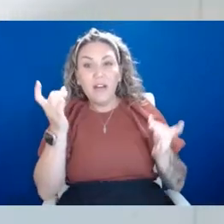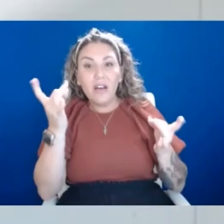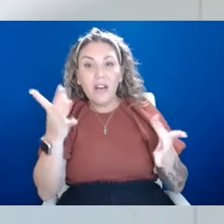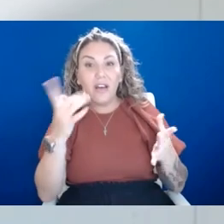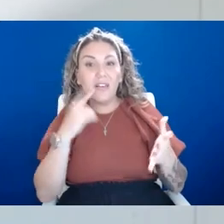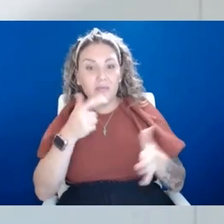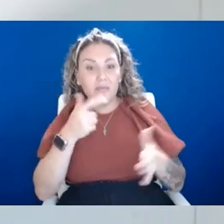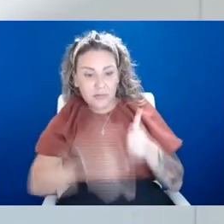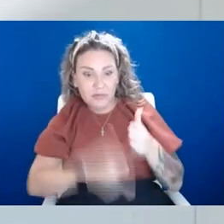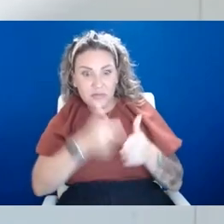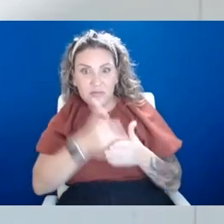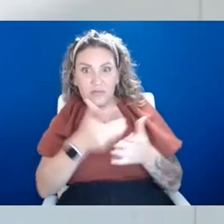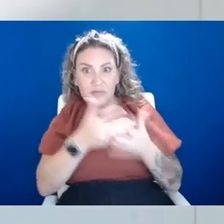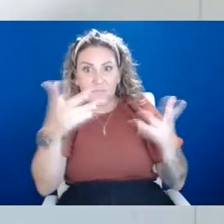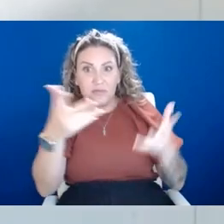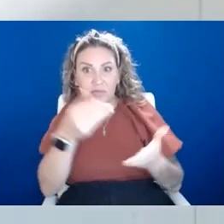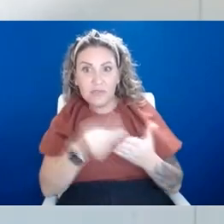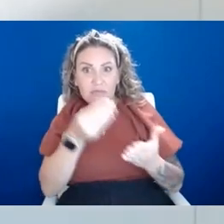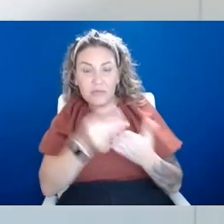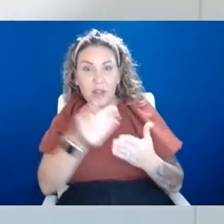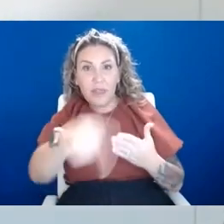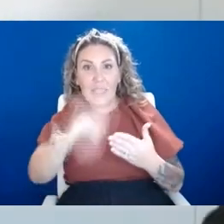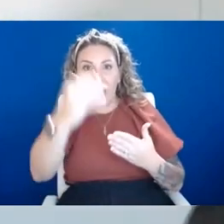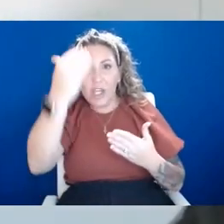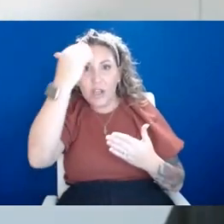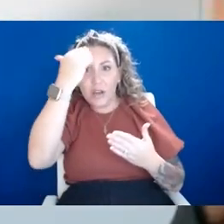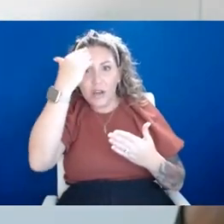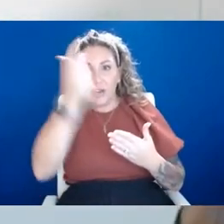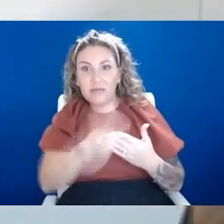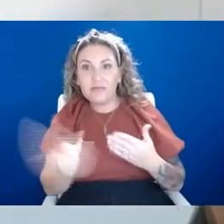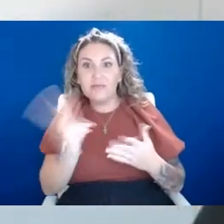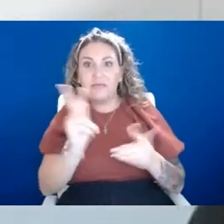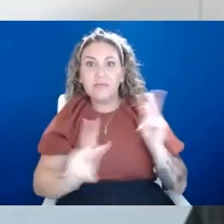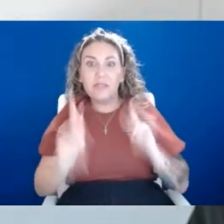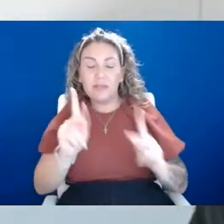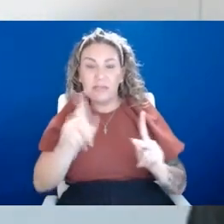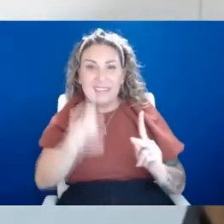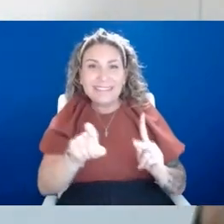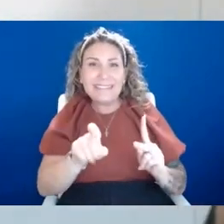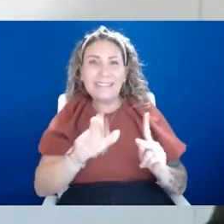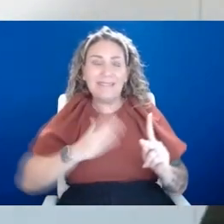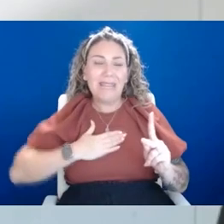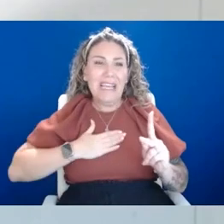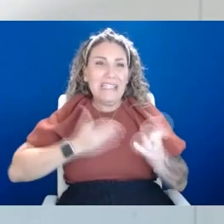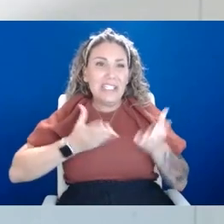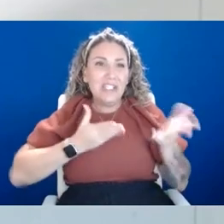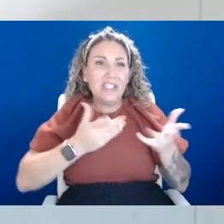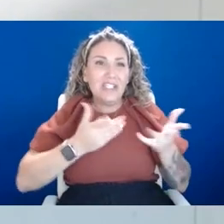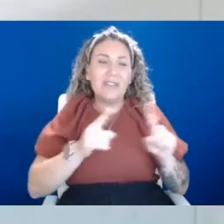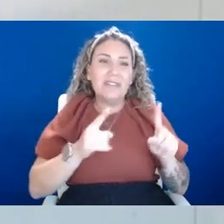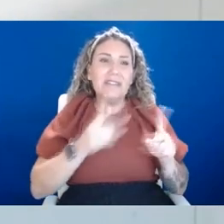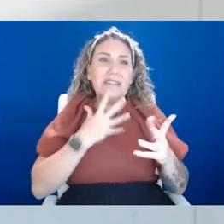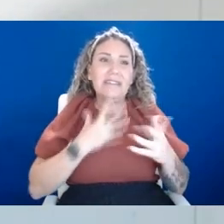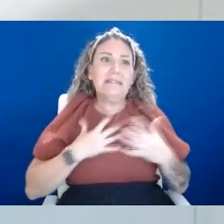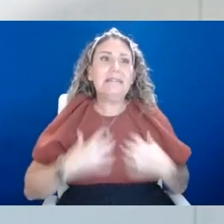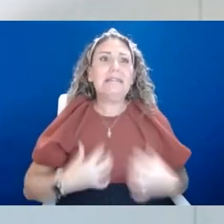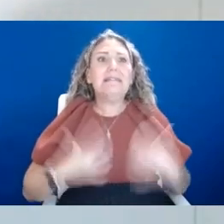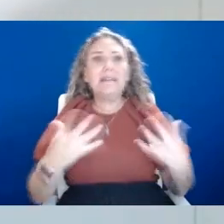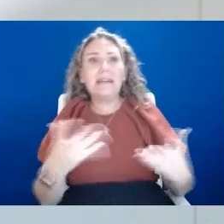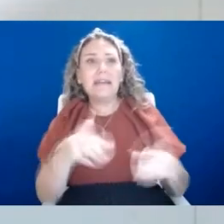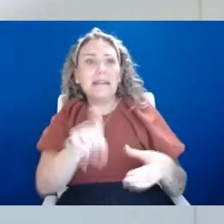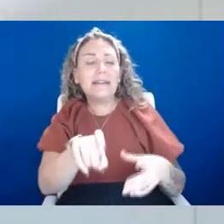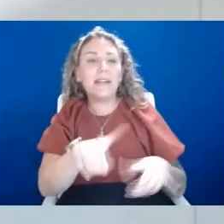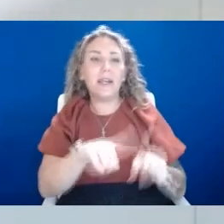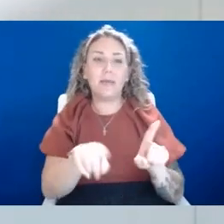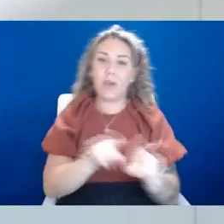charge X amount of dollars because they know that some of these people need their services and they're desperate for their services, but they also have to,